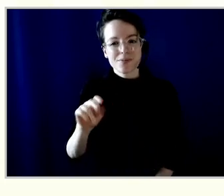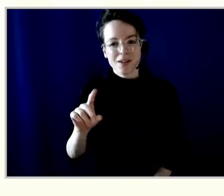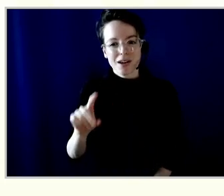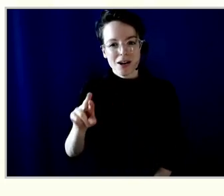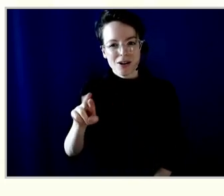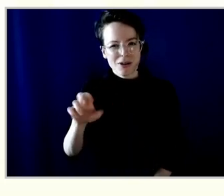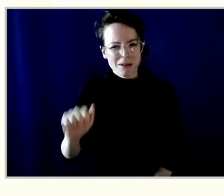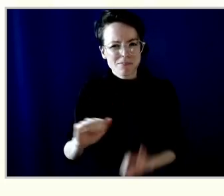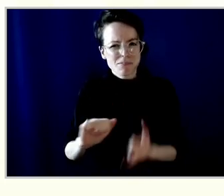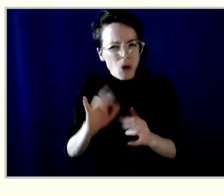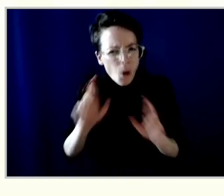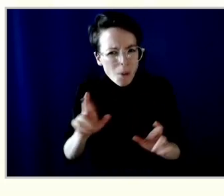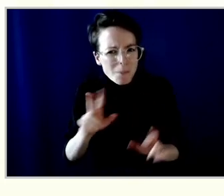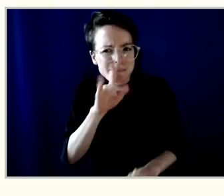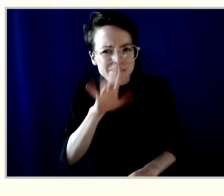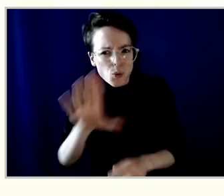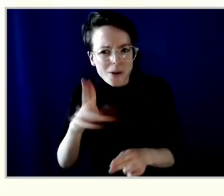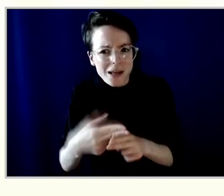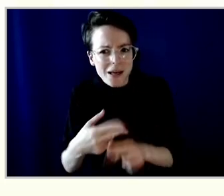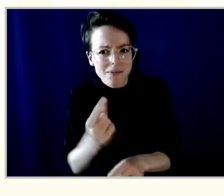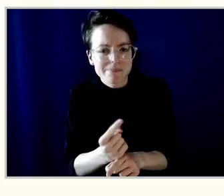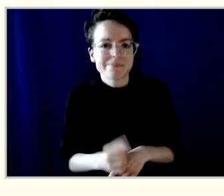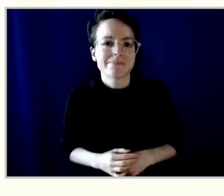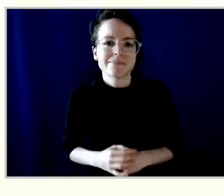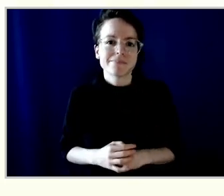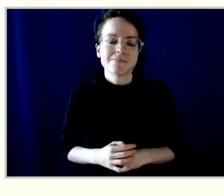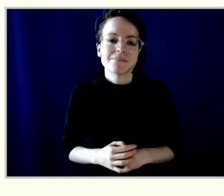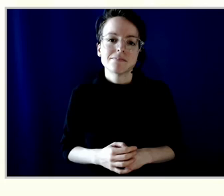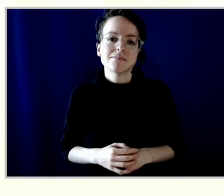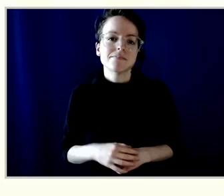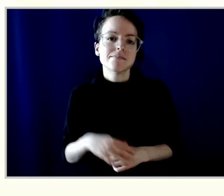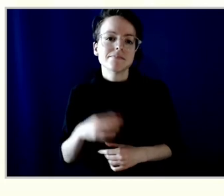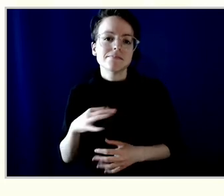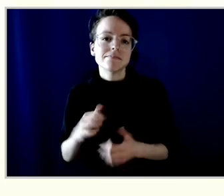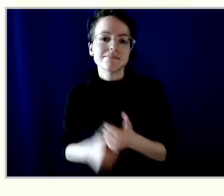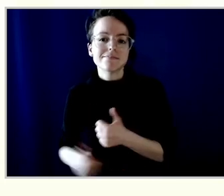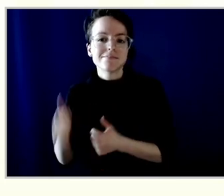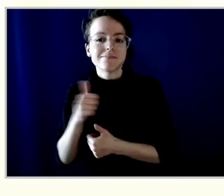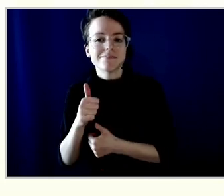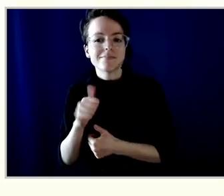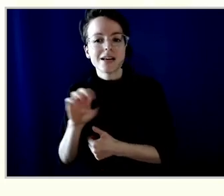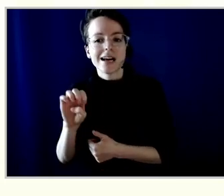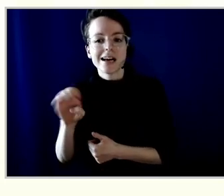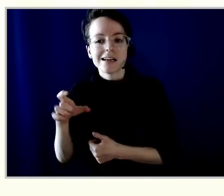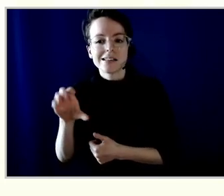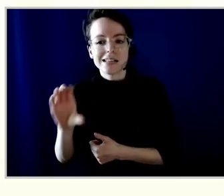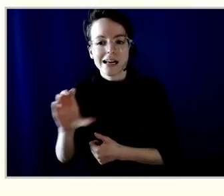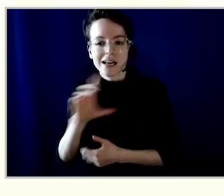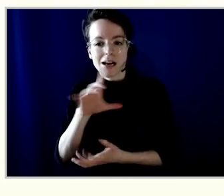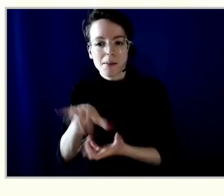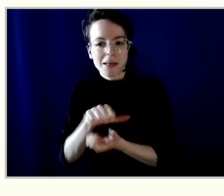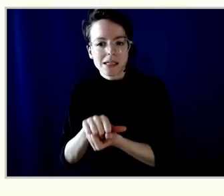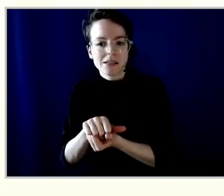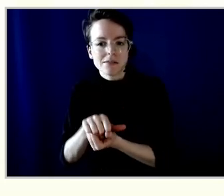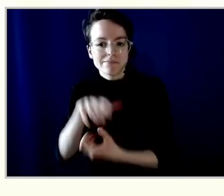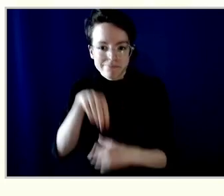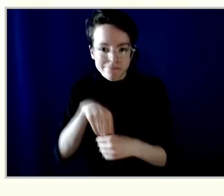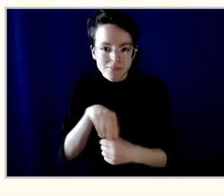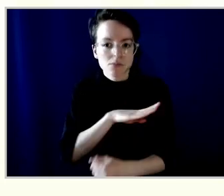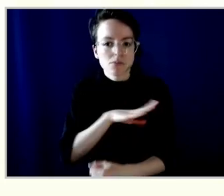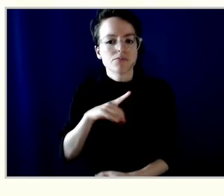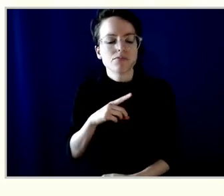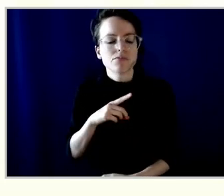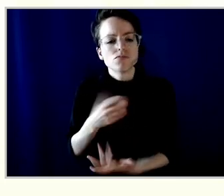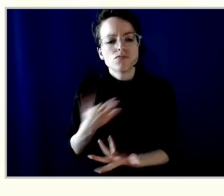hope I got it right. What steps are the executive committee and the board undertaking to proceed in advancing representation of